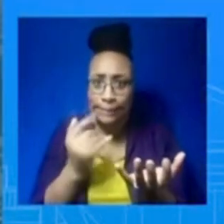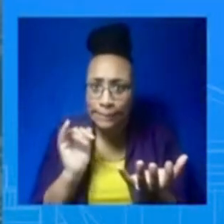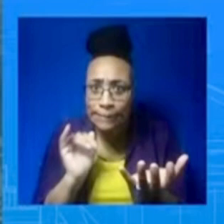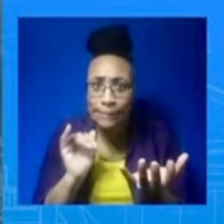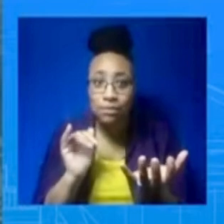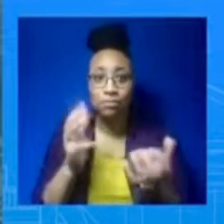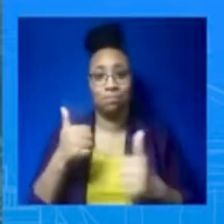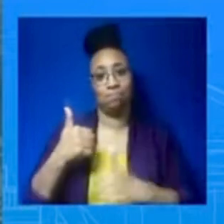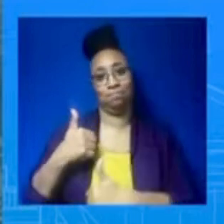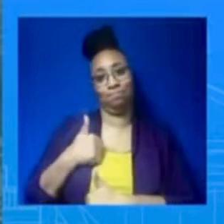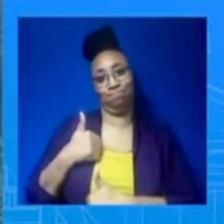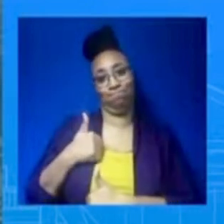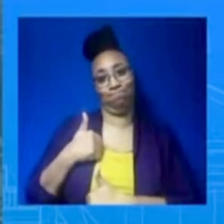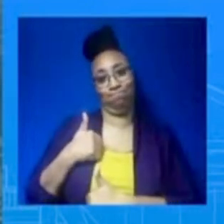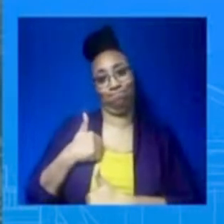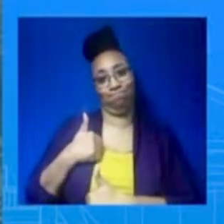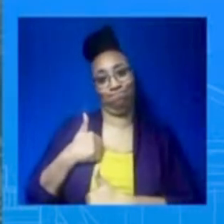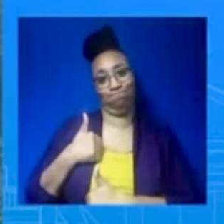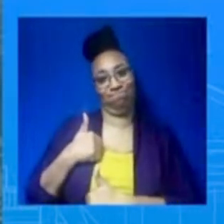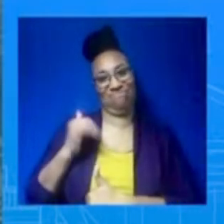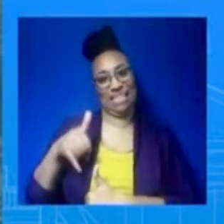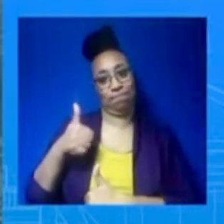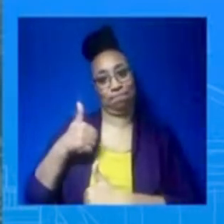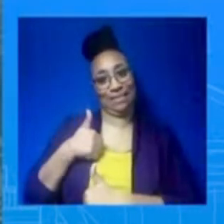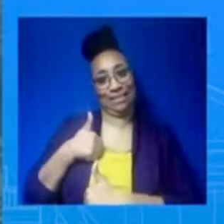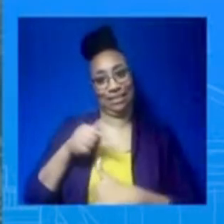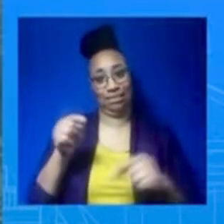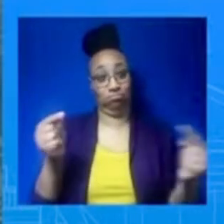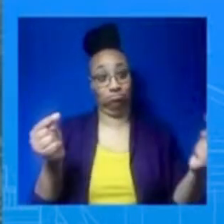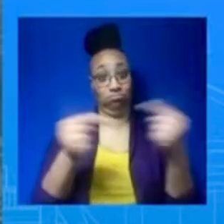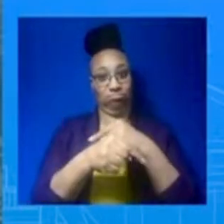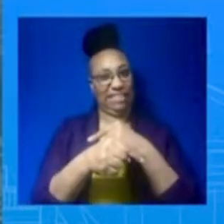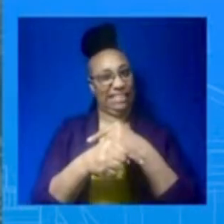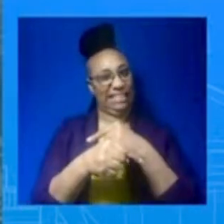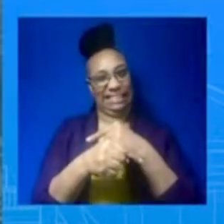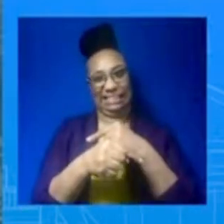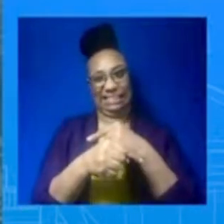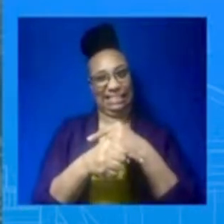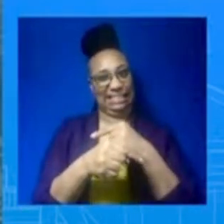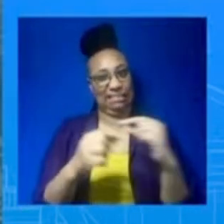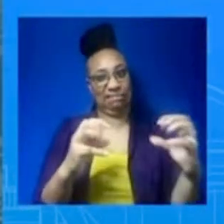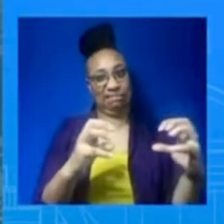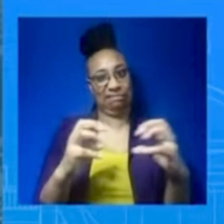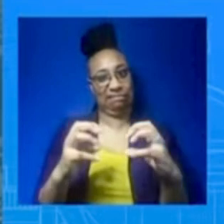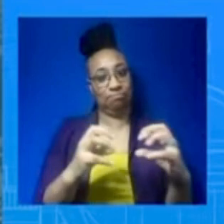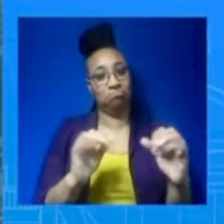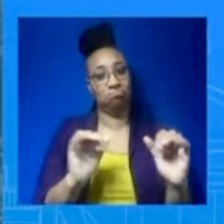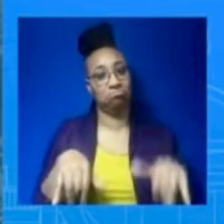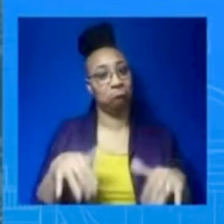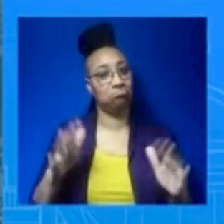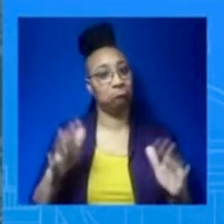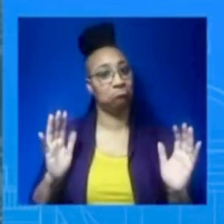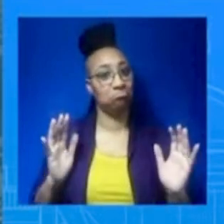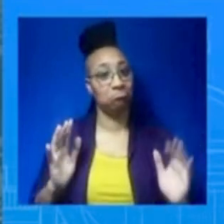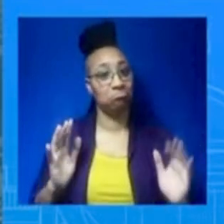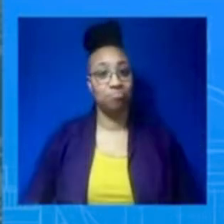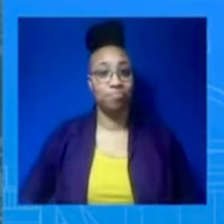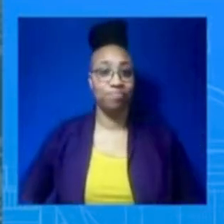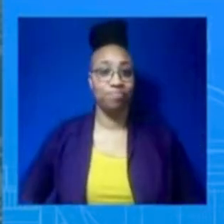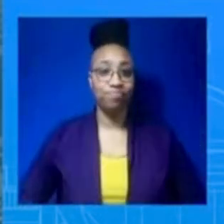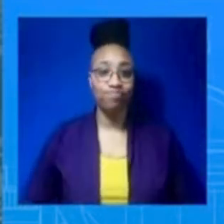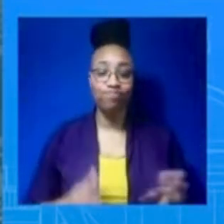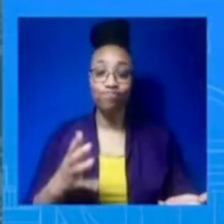And it was, of course, curtailed after Speaker Pelosi's trip to Taiwan. Is that a precondition for calls? There's no preconditions